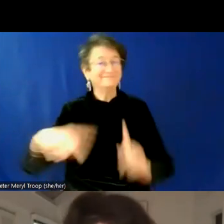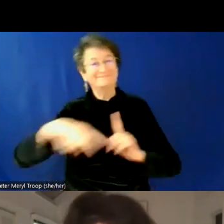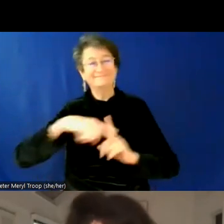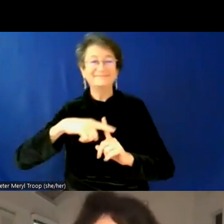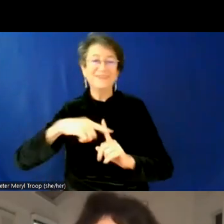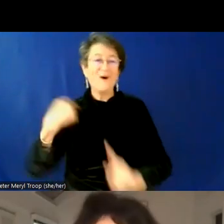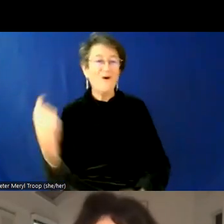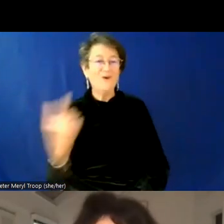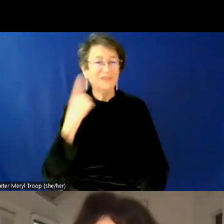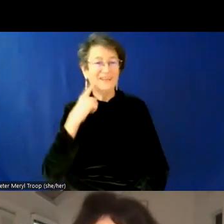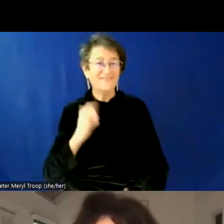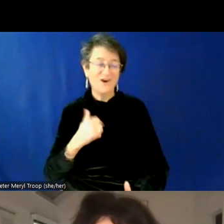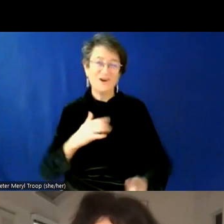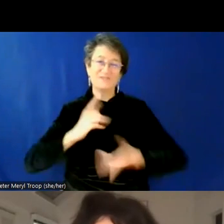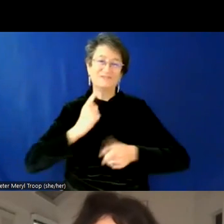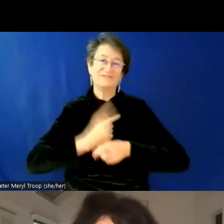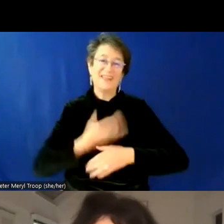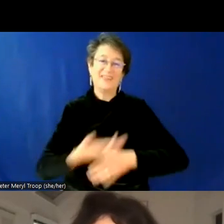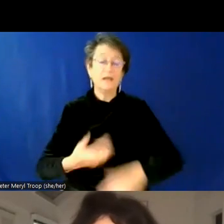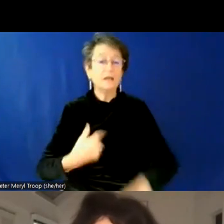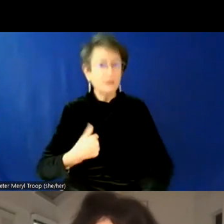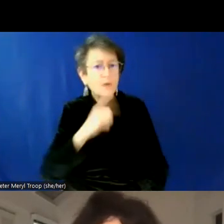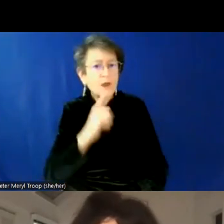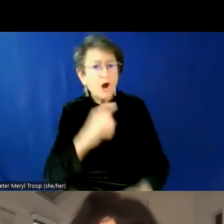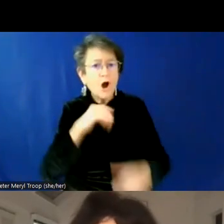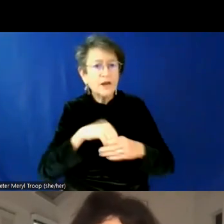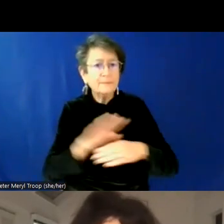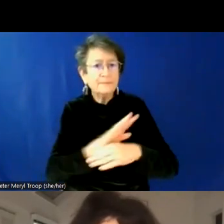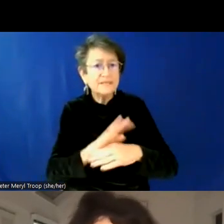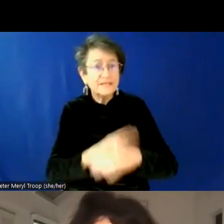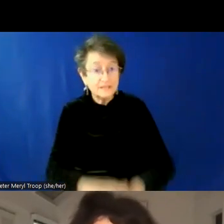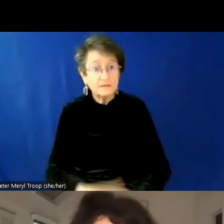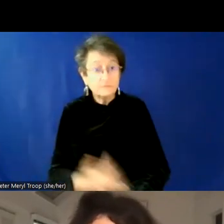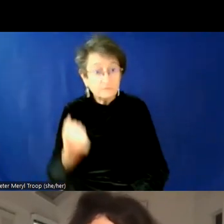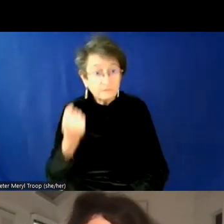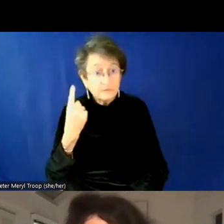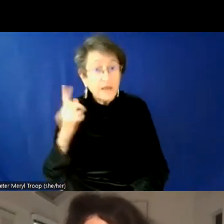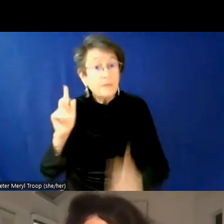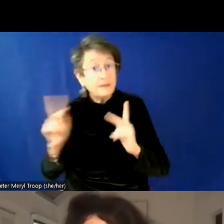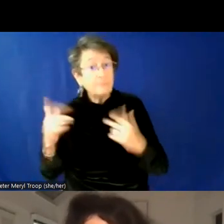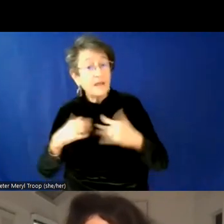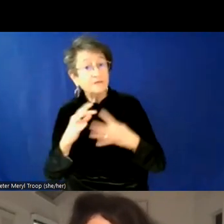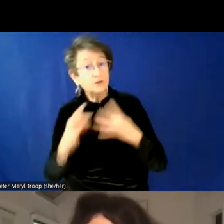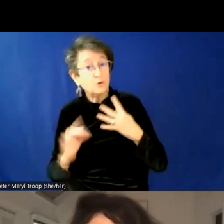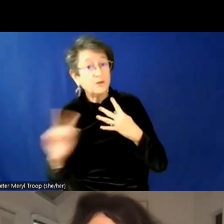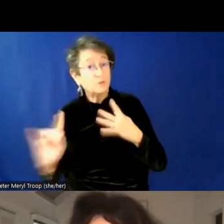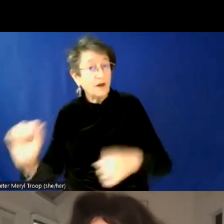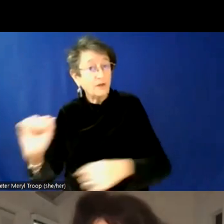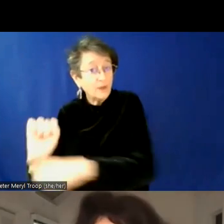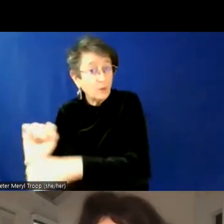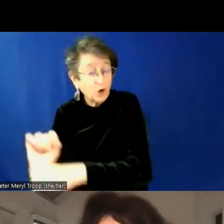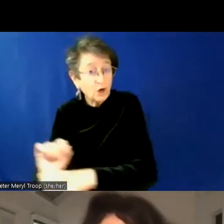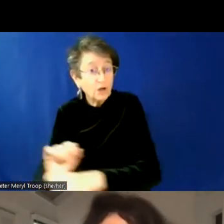We're a business. Um, we recognize that people have a choice on where they work and where they shop. And we know that what, what